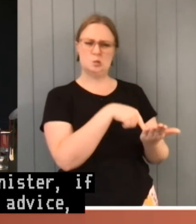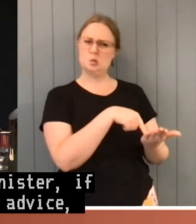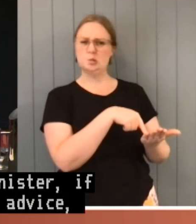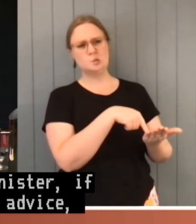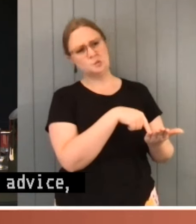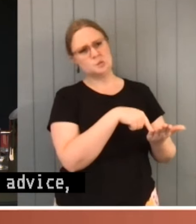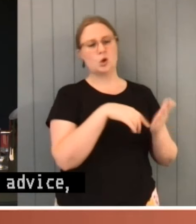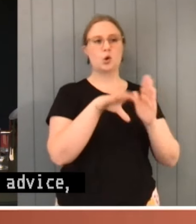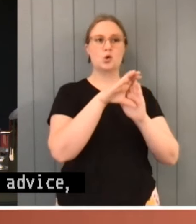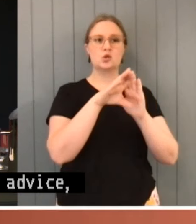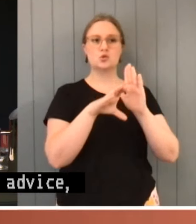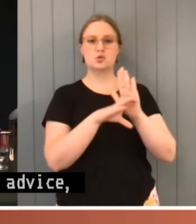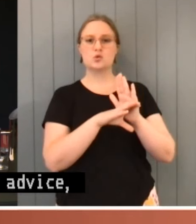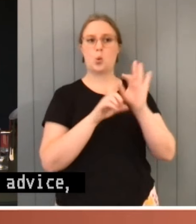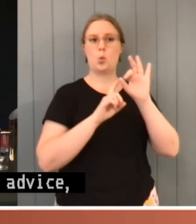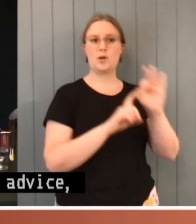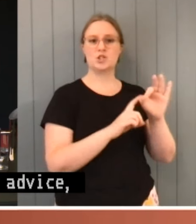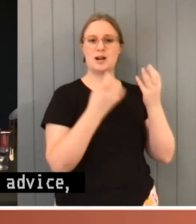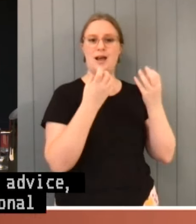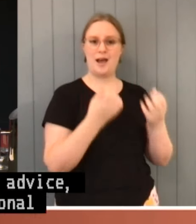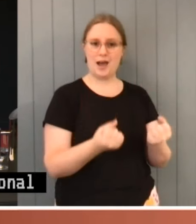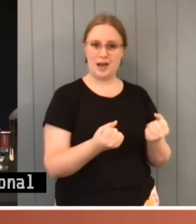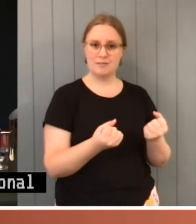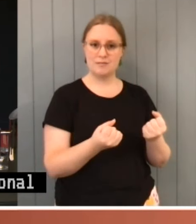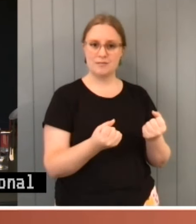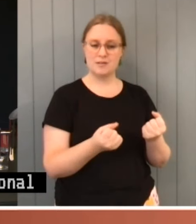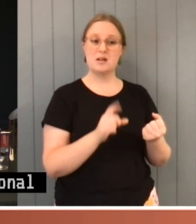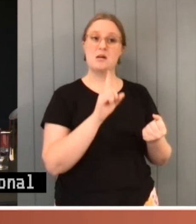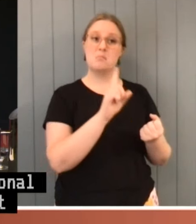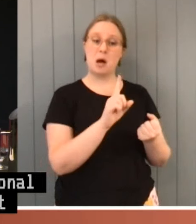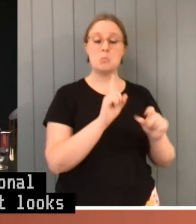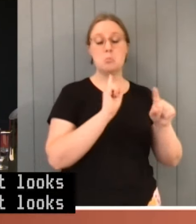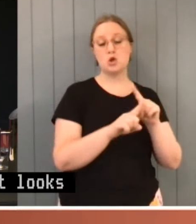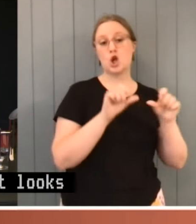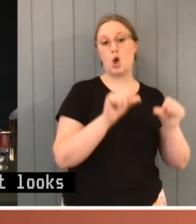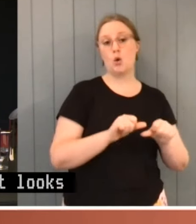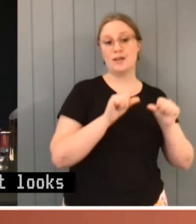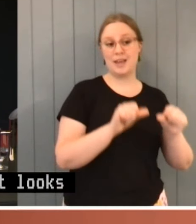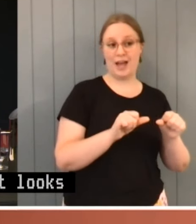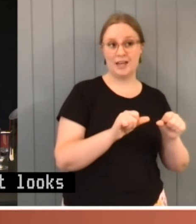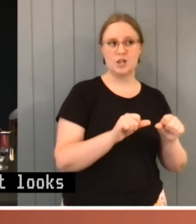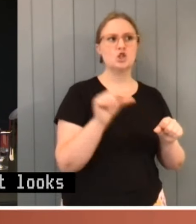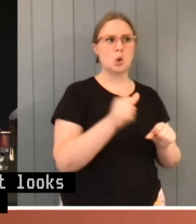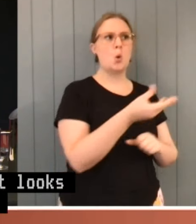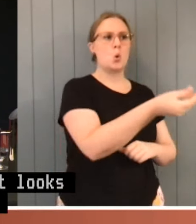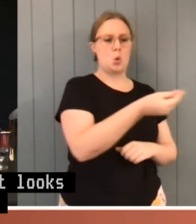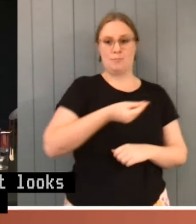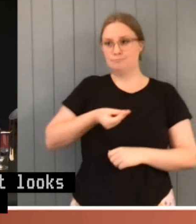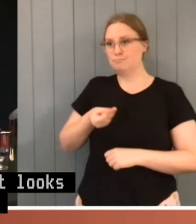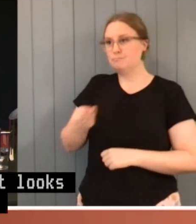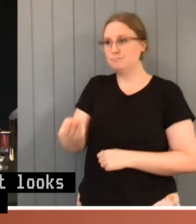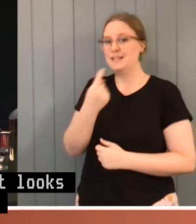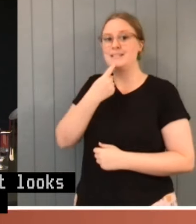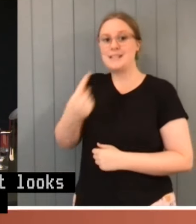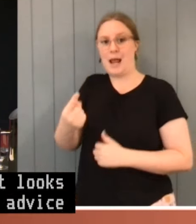good, should disclose that advice to the Parliament so that if the Parliament feels that